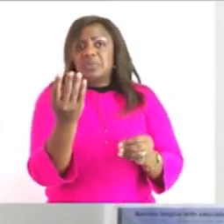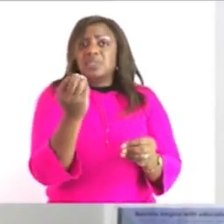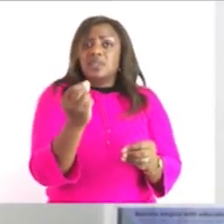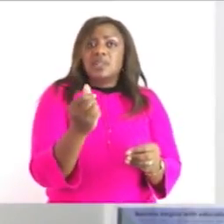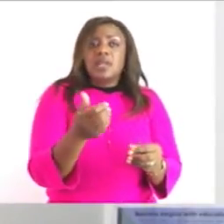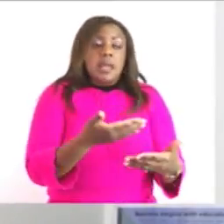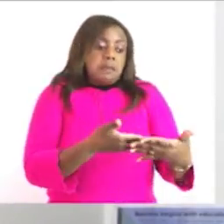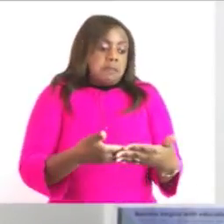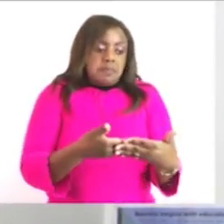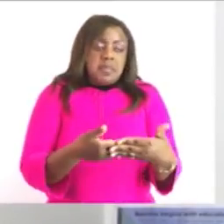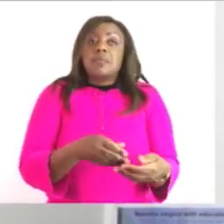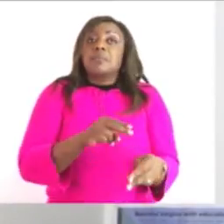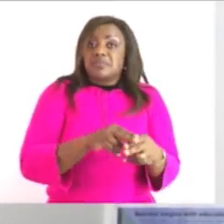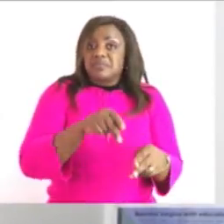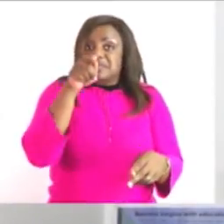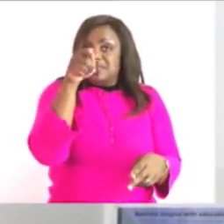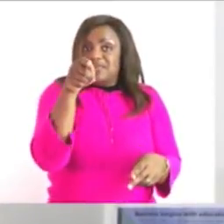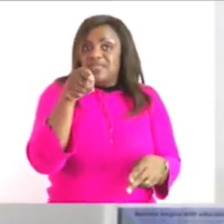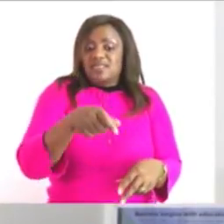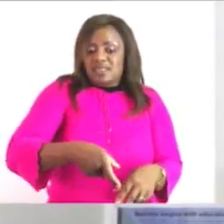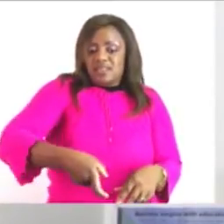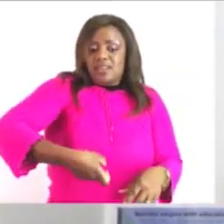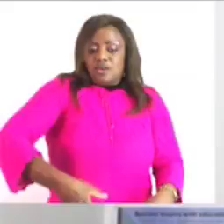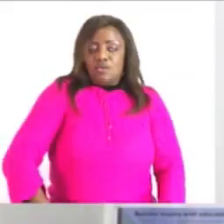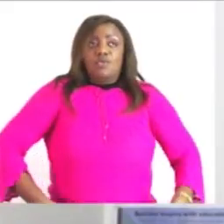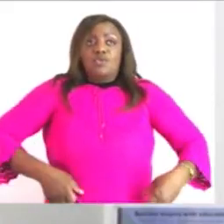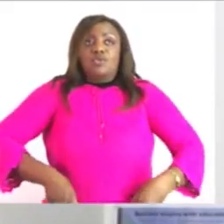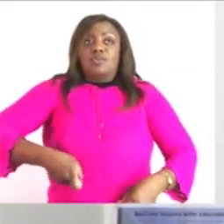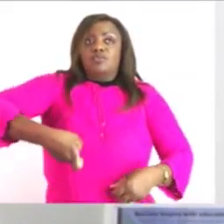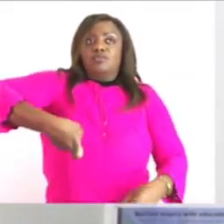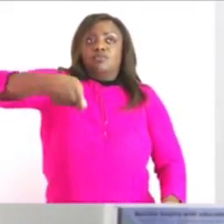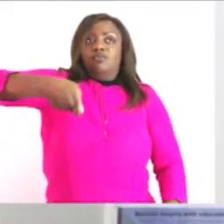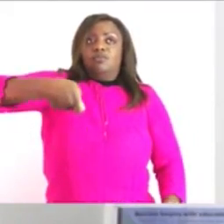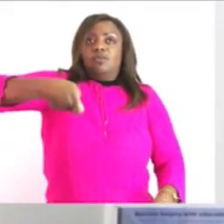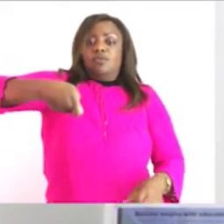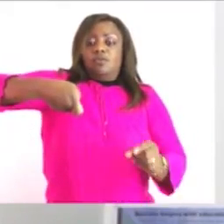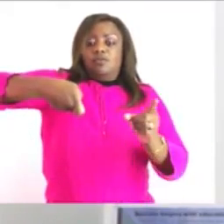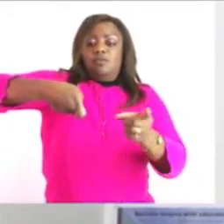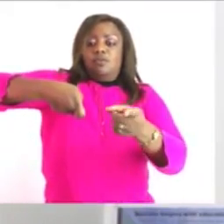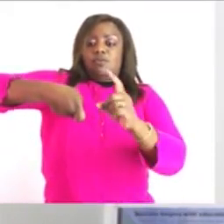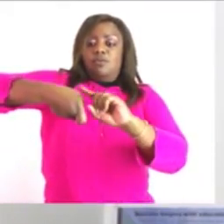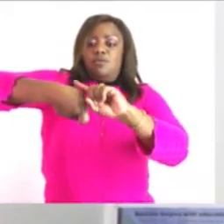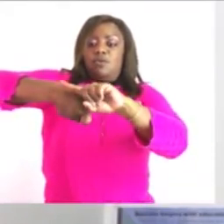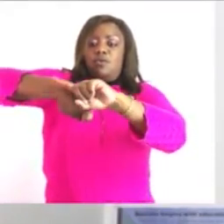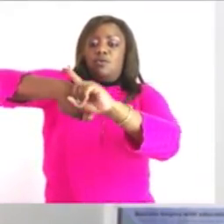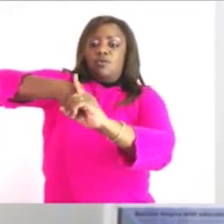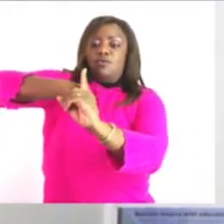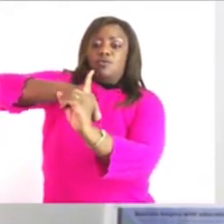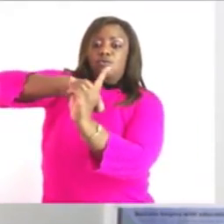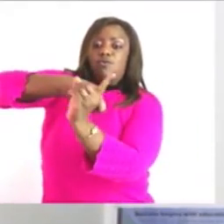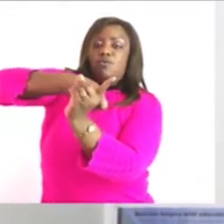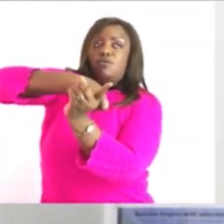and then when you take the measurement of course you have to be your eyes have to be straight